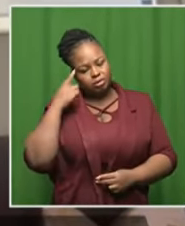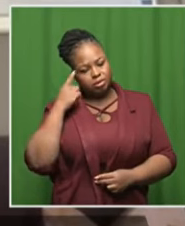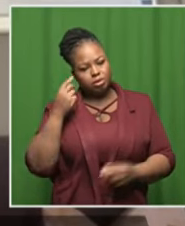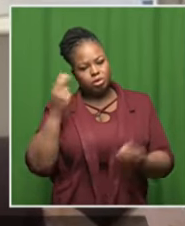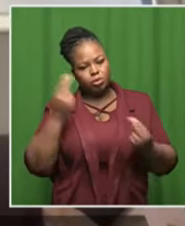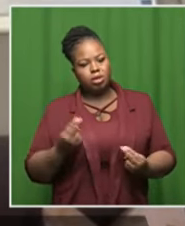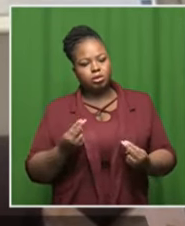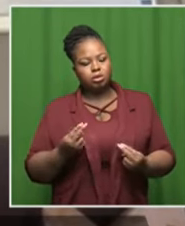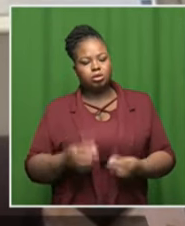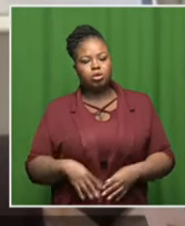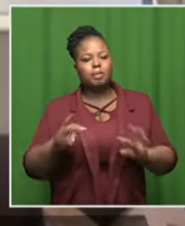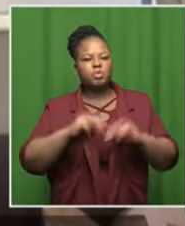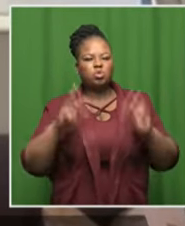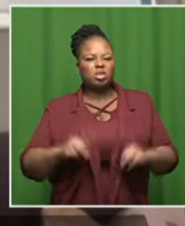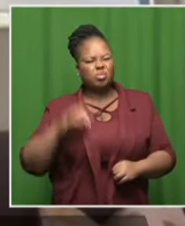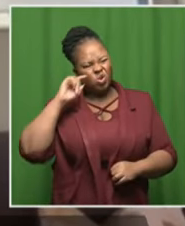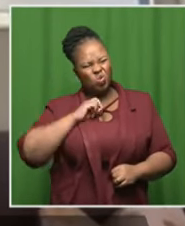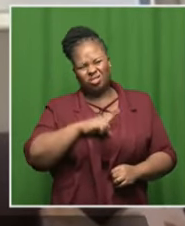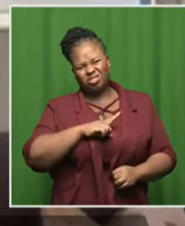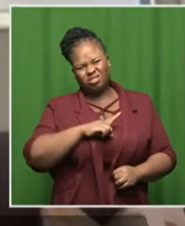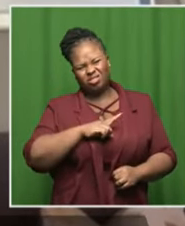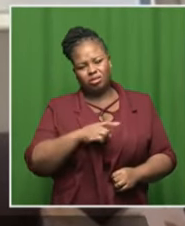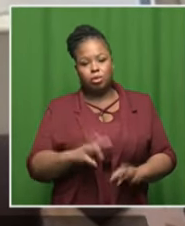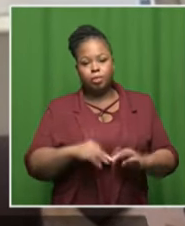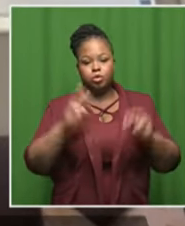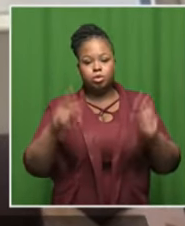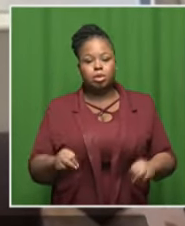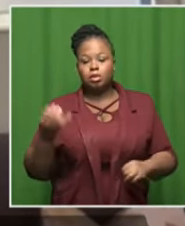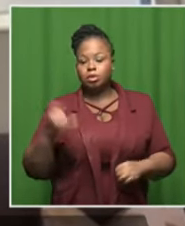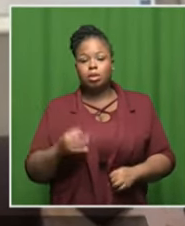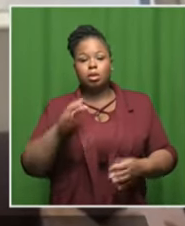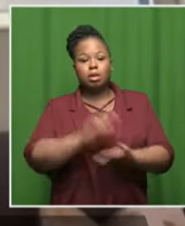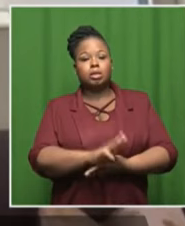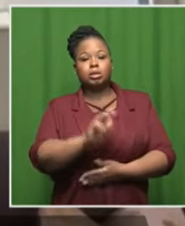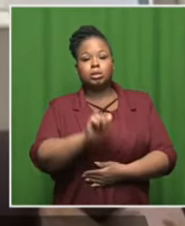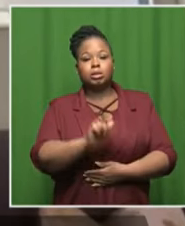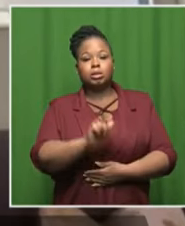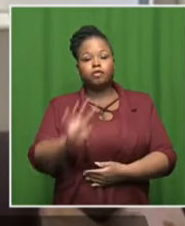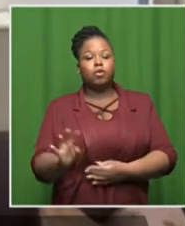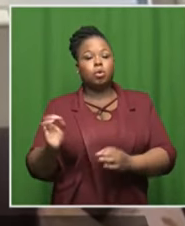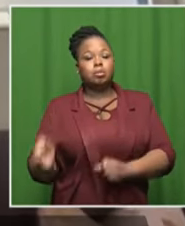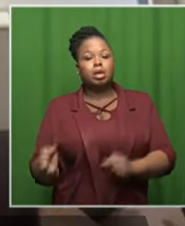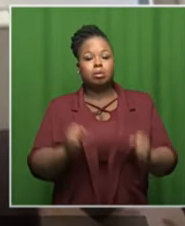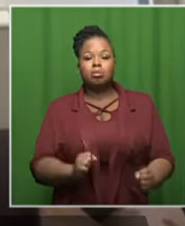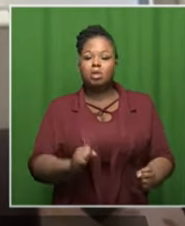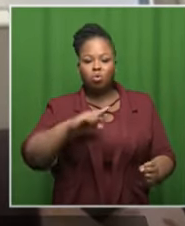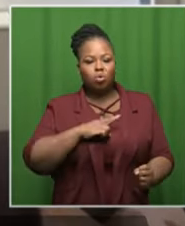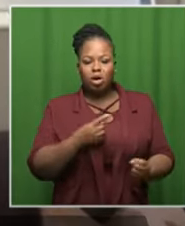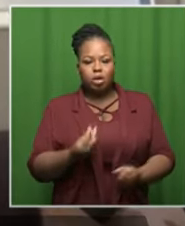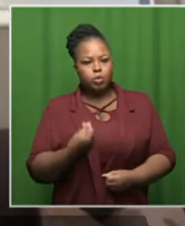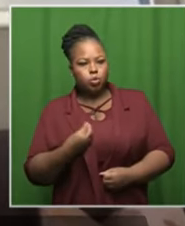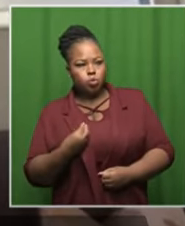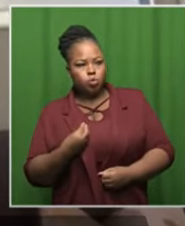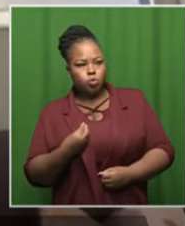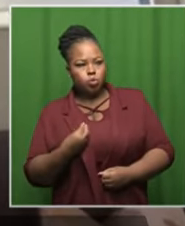art all our museums are outdated our museums are still steeped in 1964 you know that's why it doesn't attract young